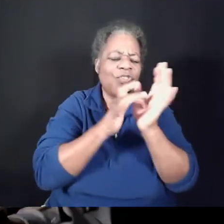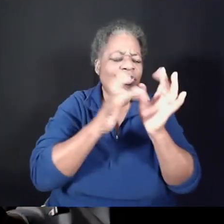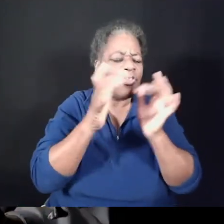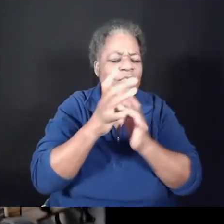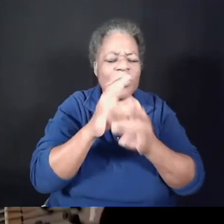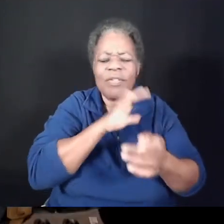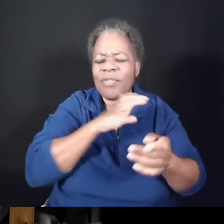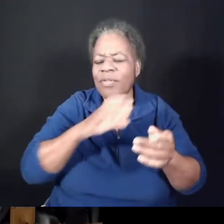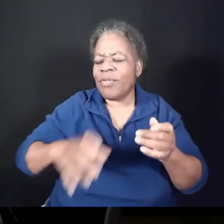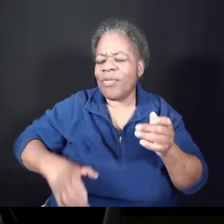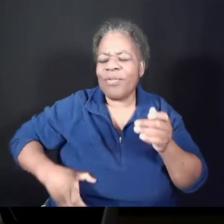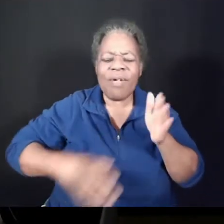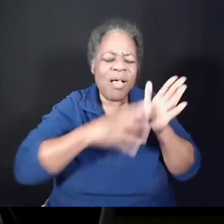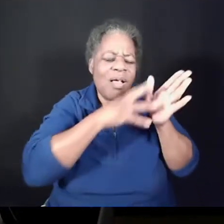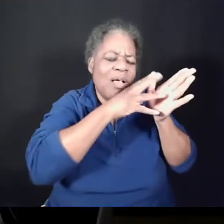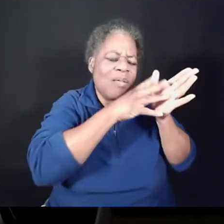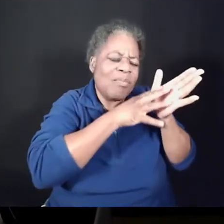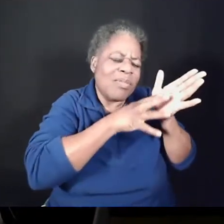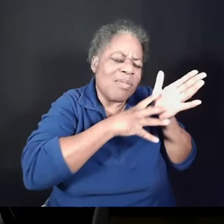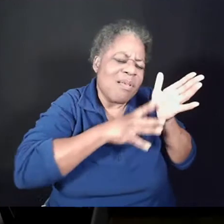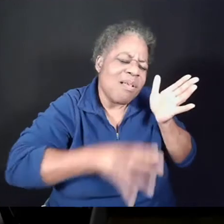Jesus Christ.